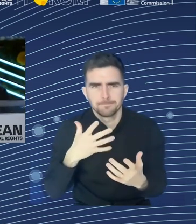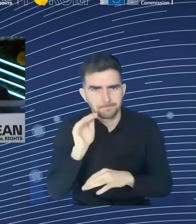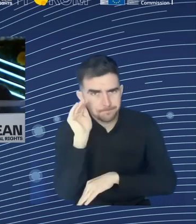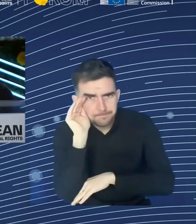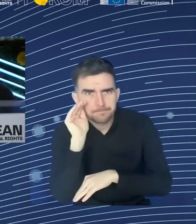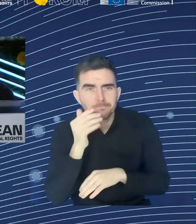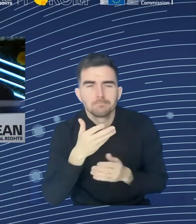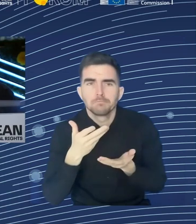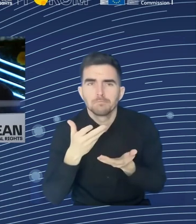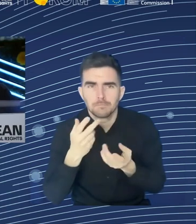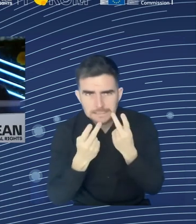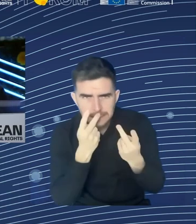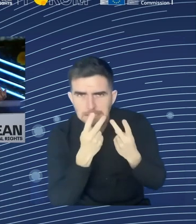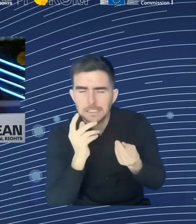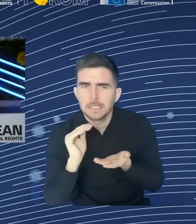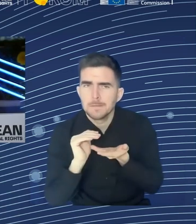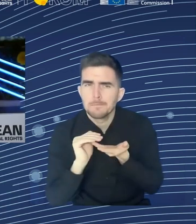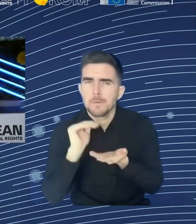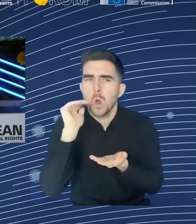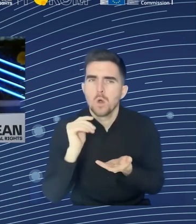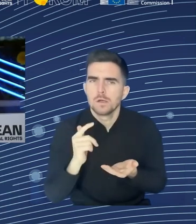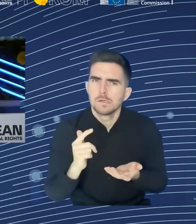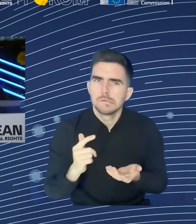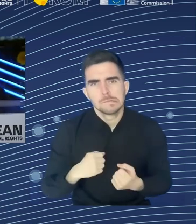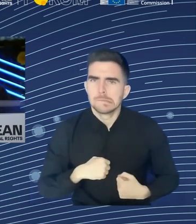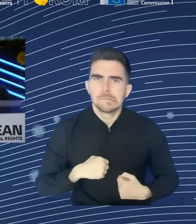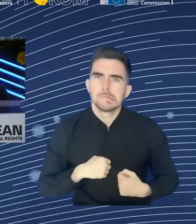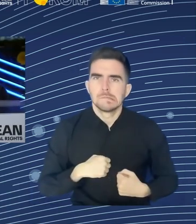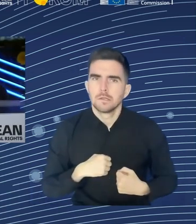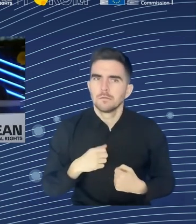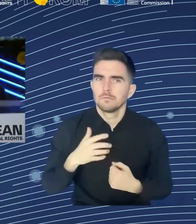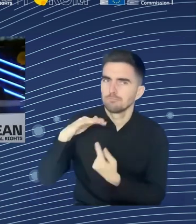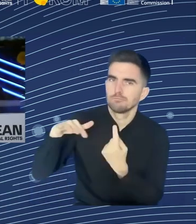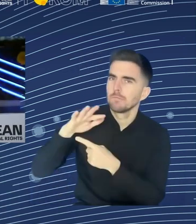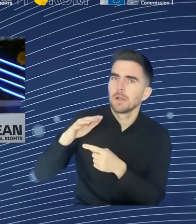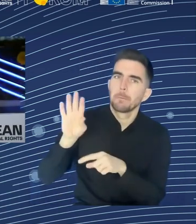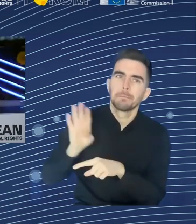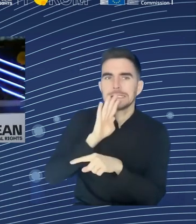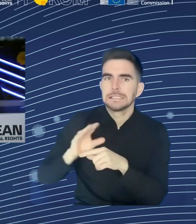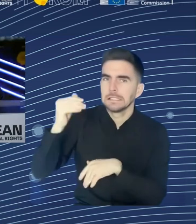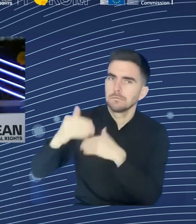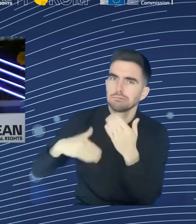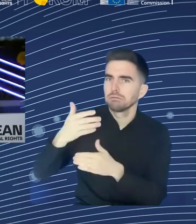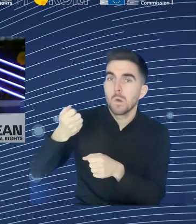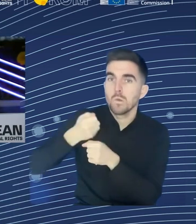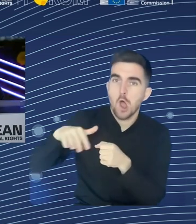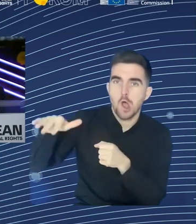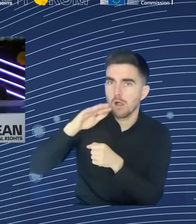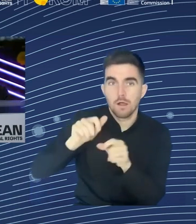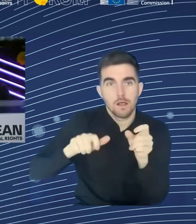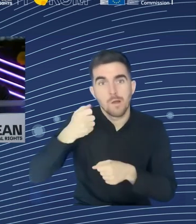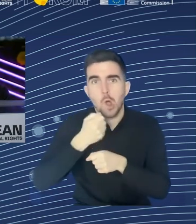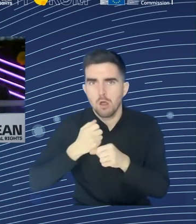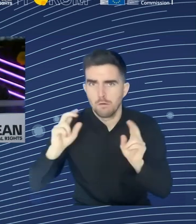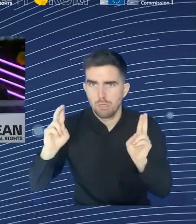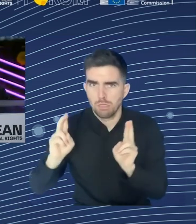to economic growth in general. And for us, it's also a very big concern in terms of the rollout